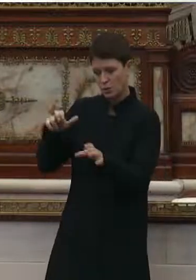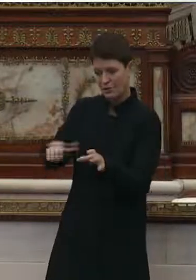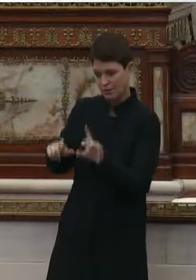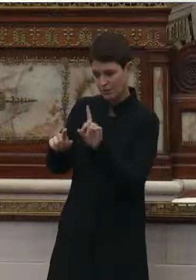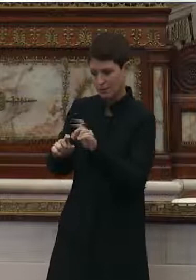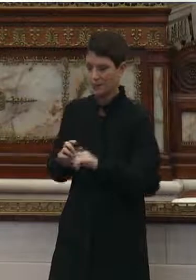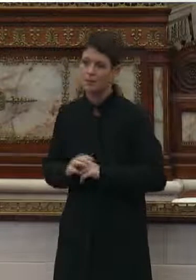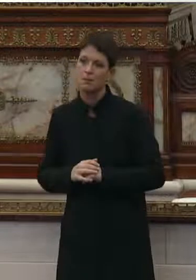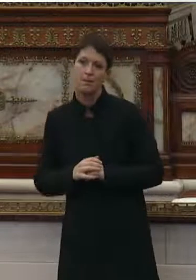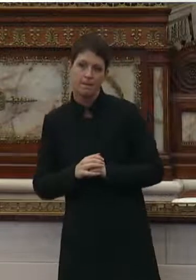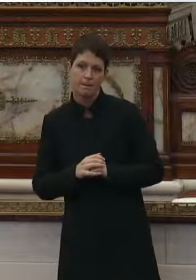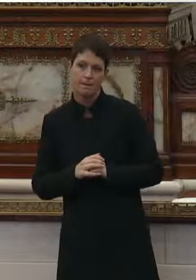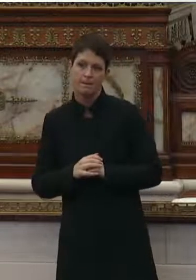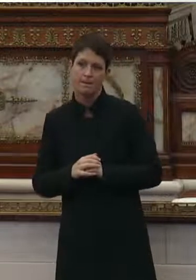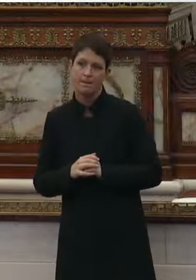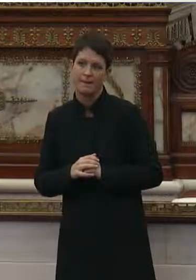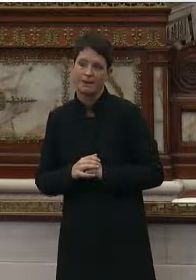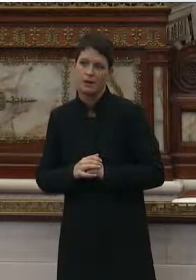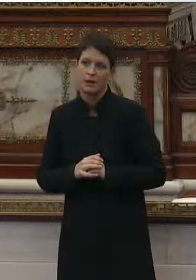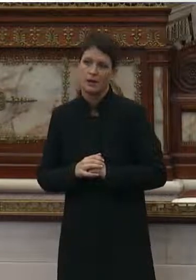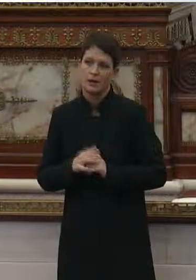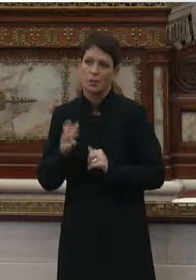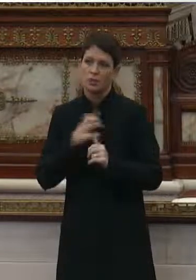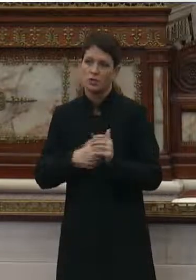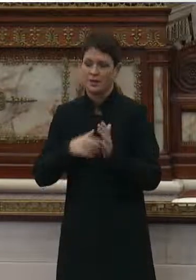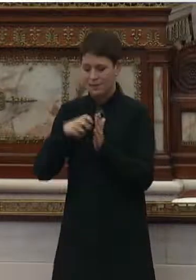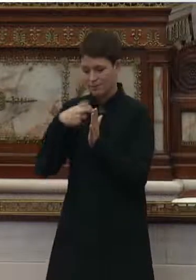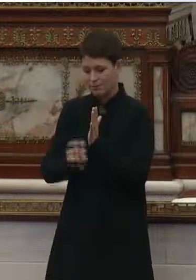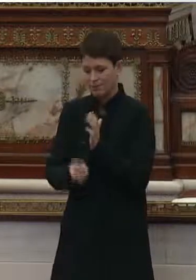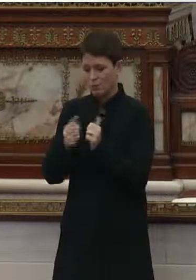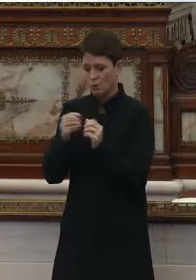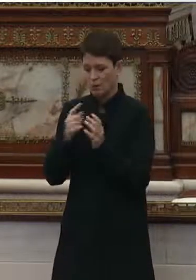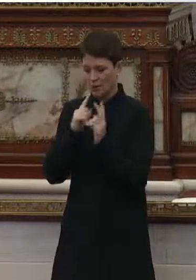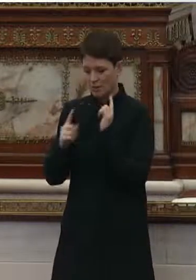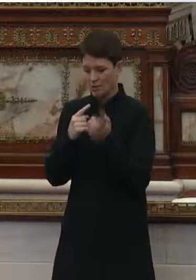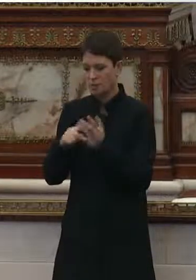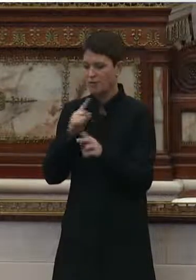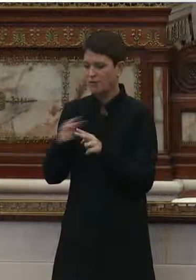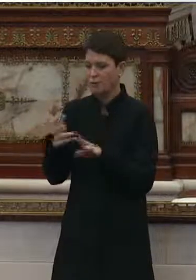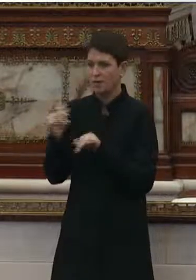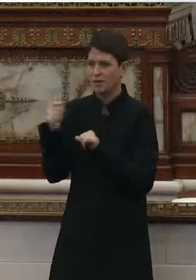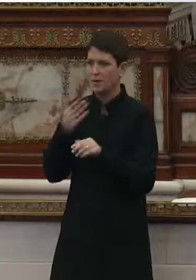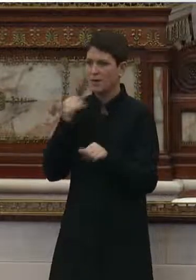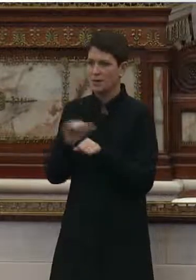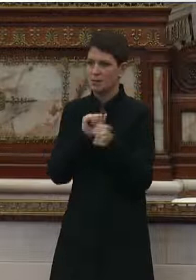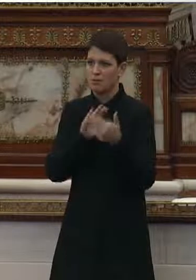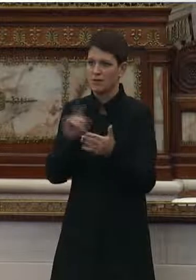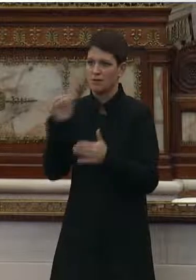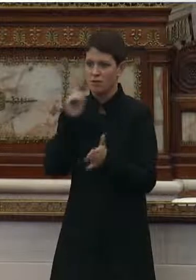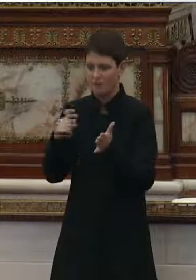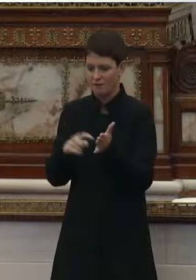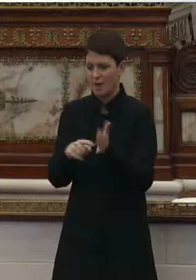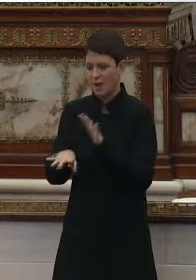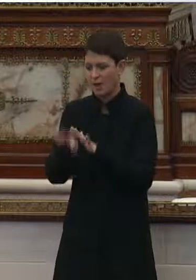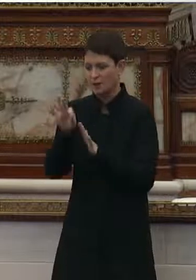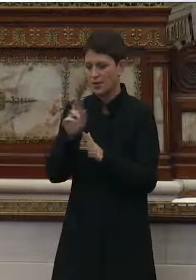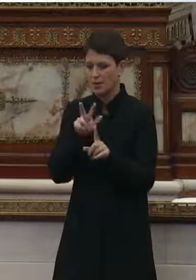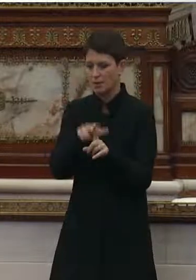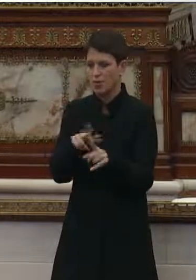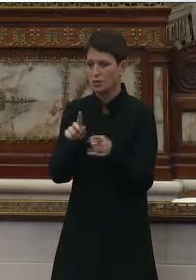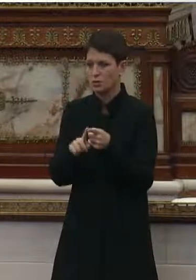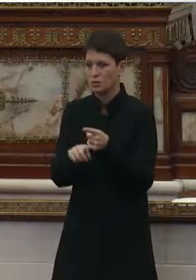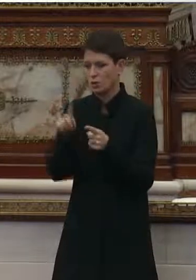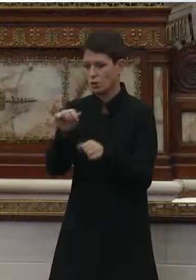and I wish we could dive deeper to the conversation, but I know you have to go. Before you leave real quick, what best practices have you found that apply to